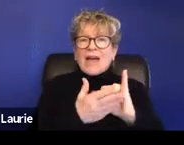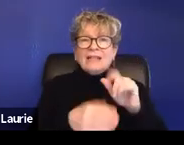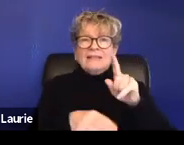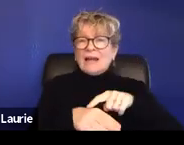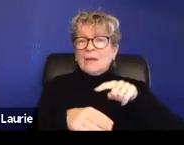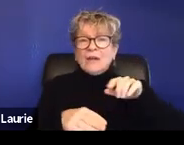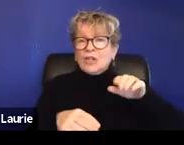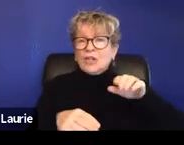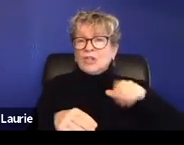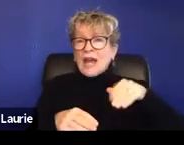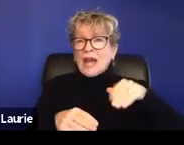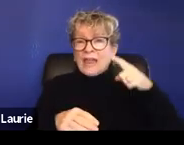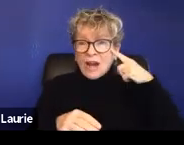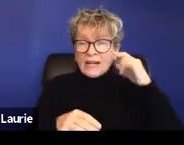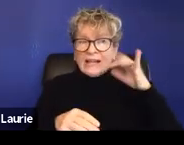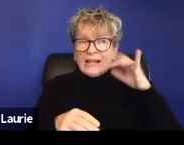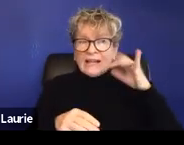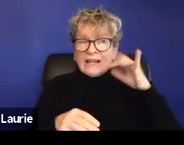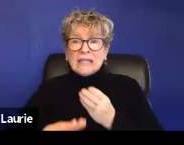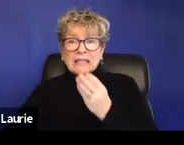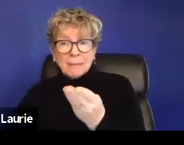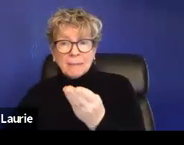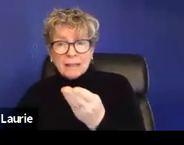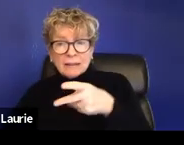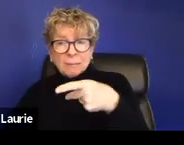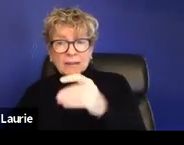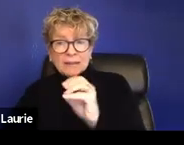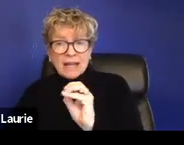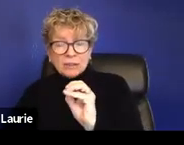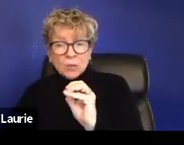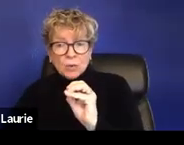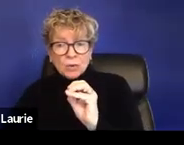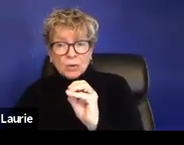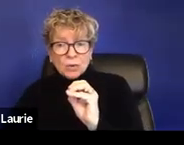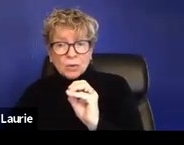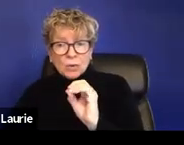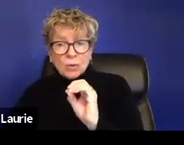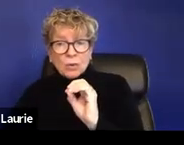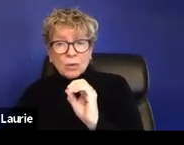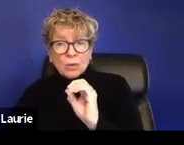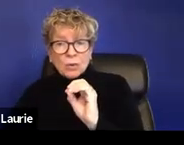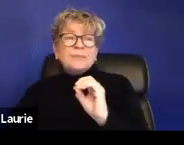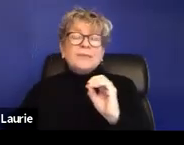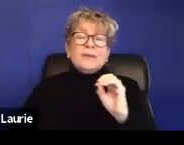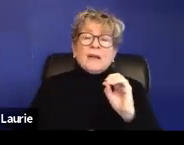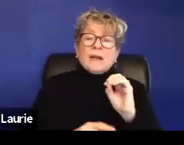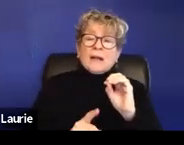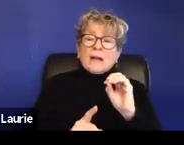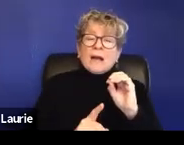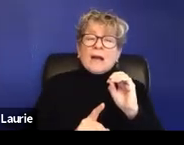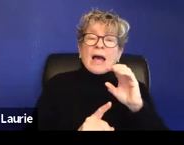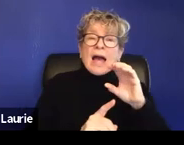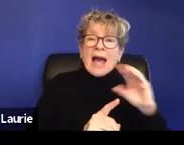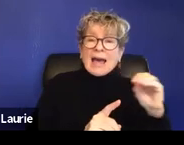if she had ended up submitting, um, paperwork to immigration with that protection order